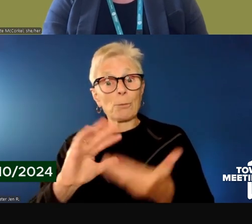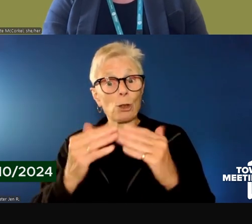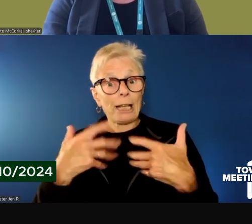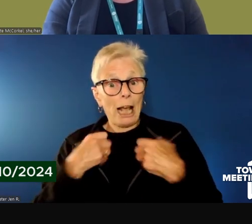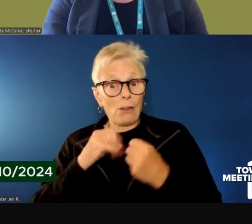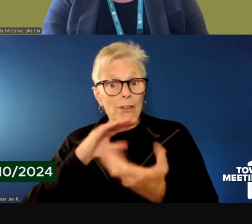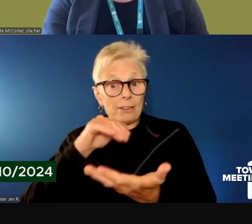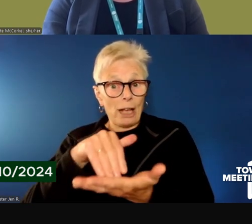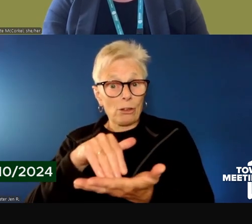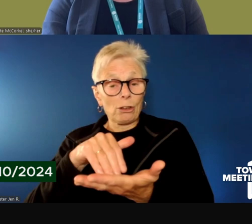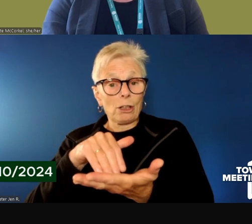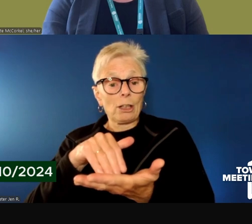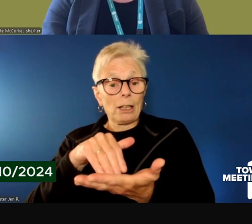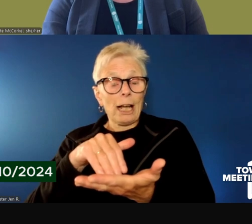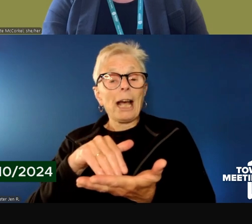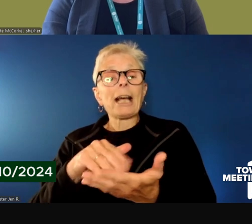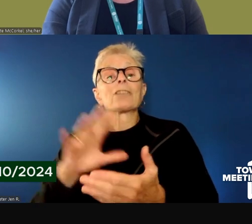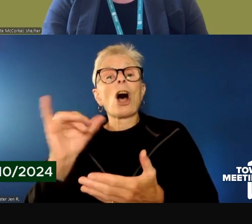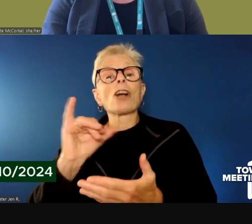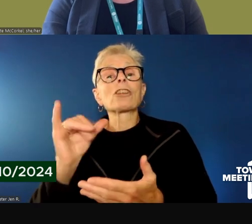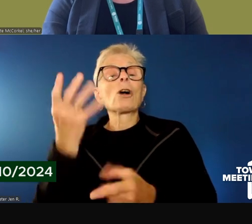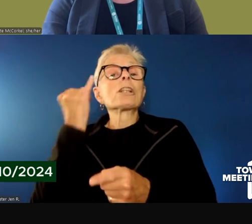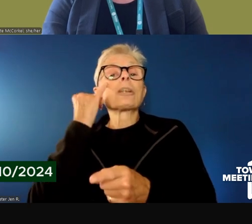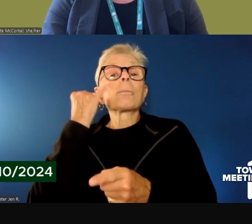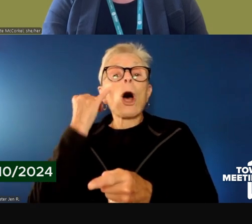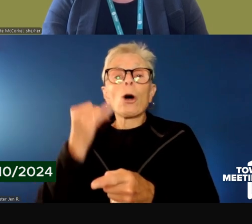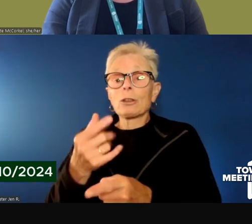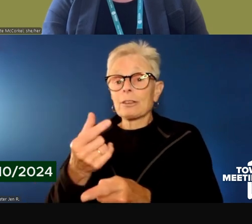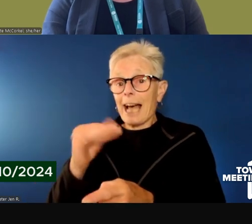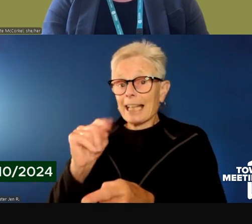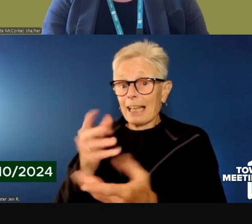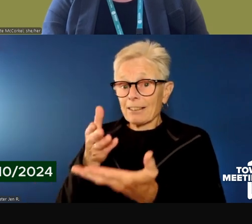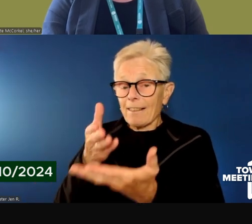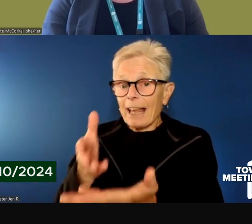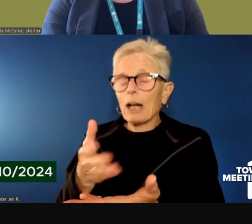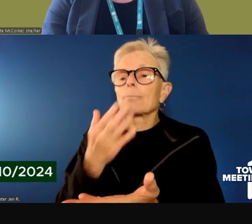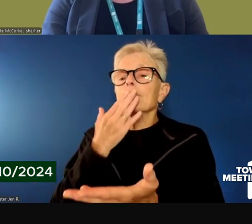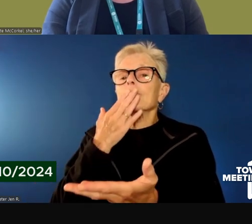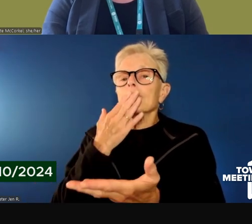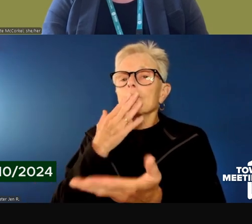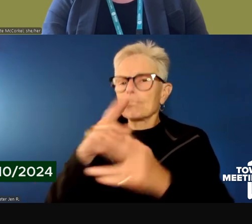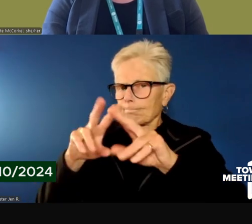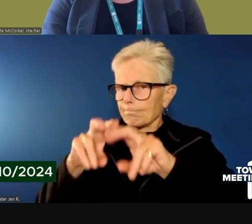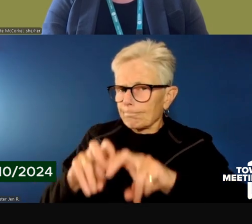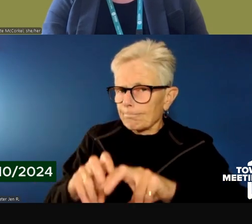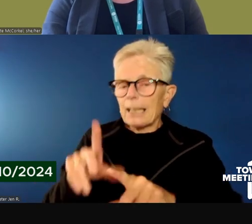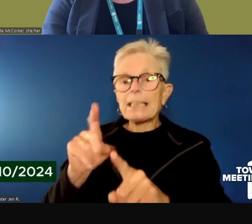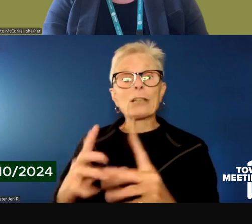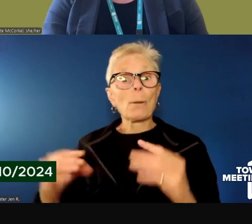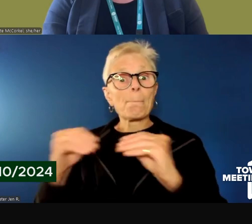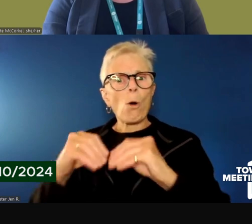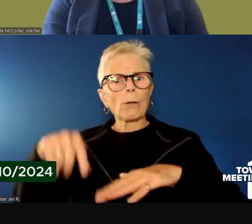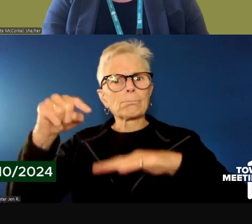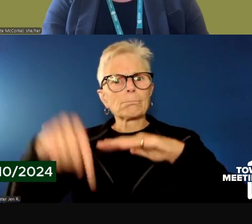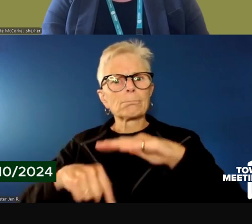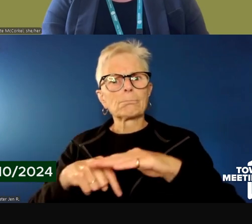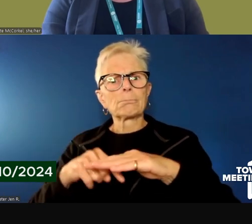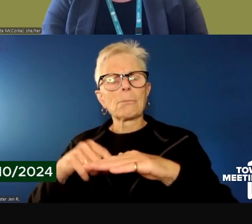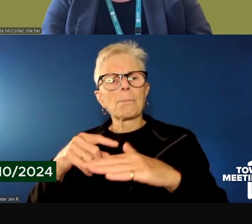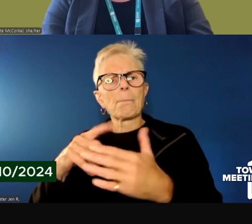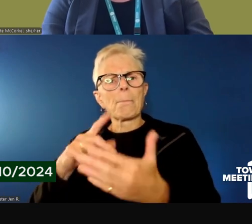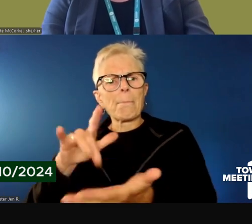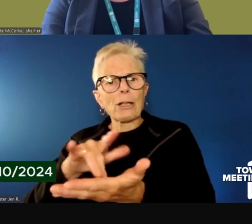some capacity in the event a guest needs further medical medical medical clinical supports.